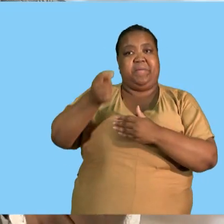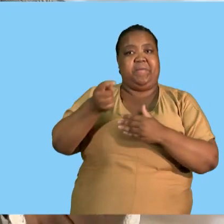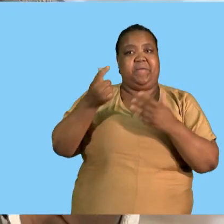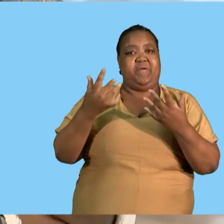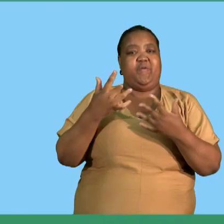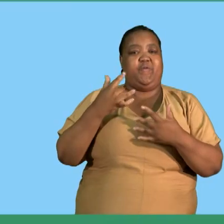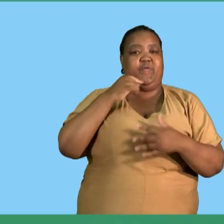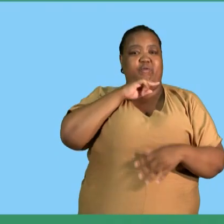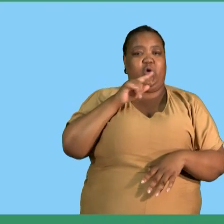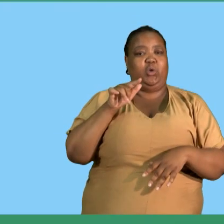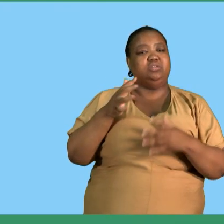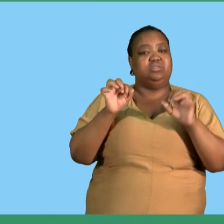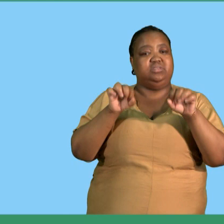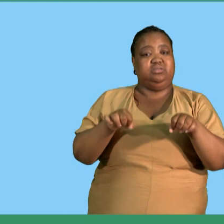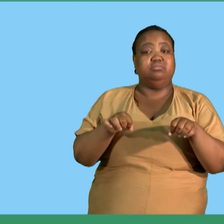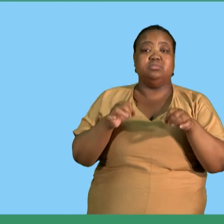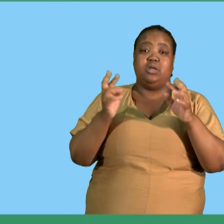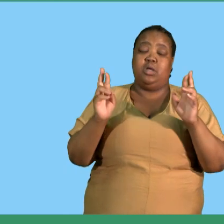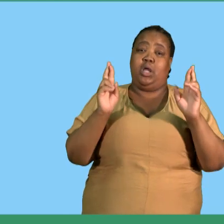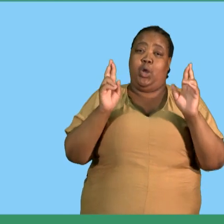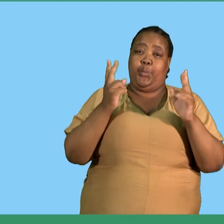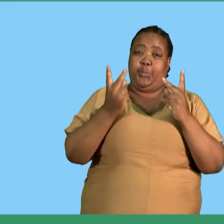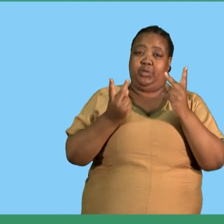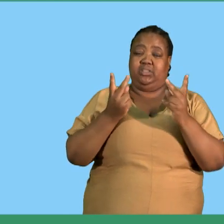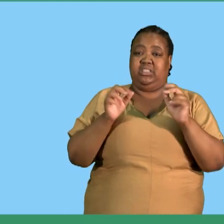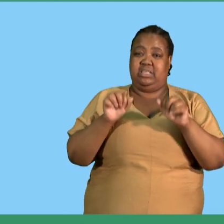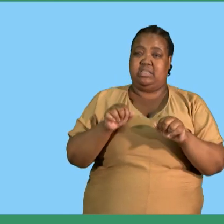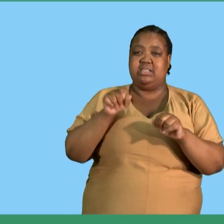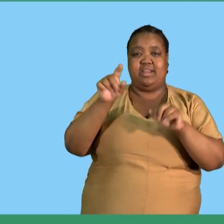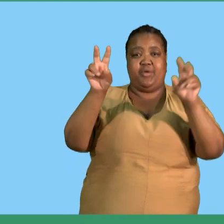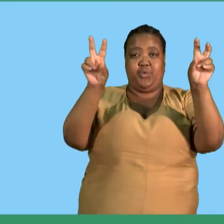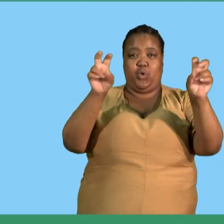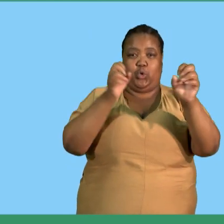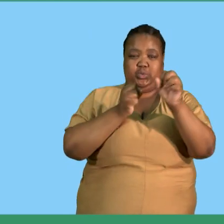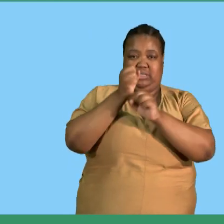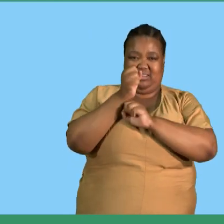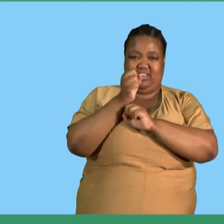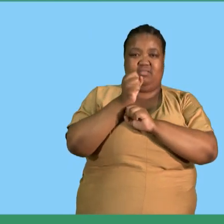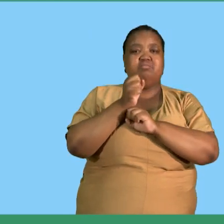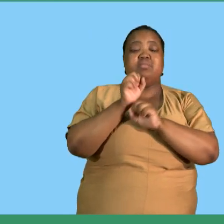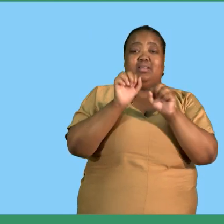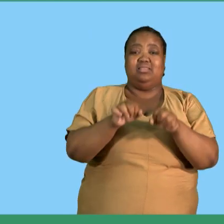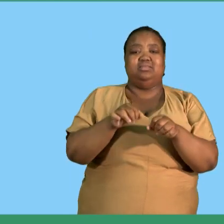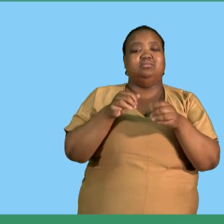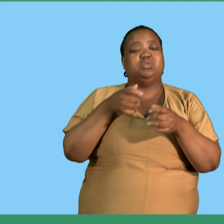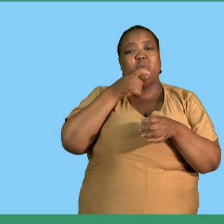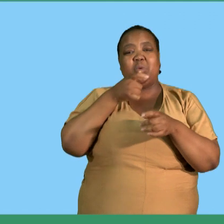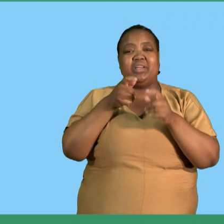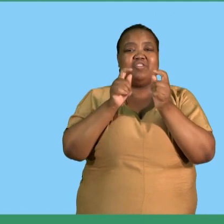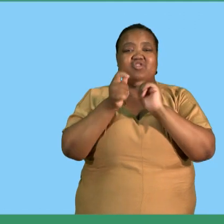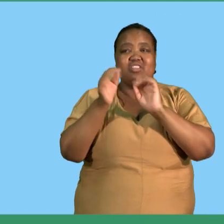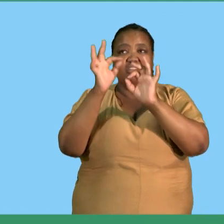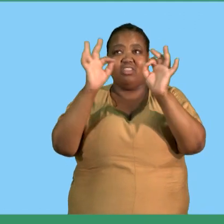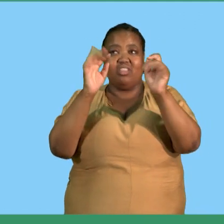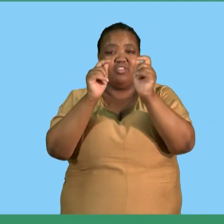business practice i hope you have seen it's still the same we did not change any quote we did not change any sentence we did not